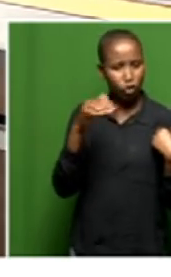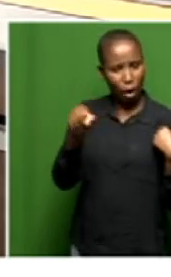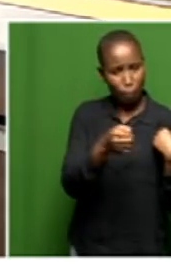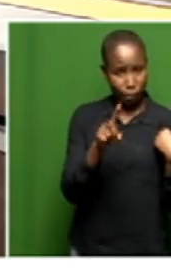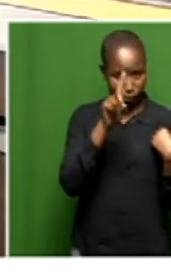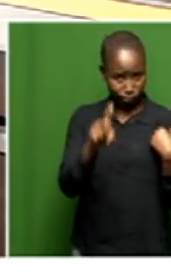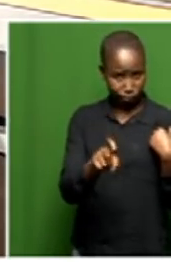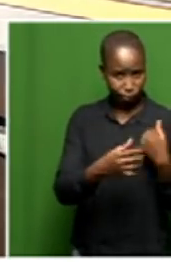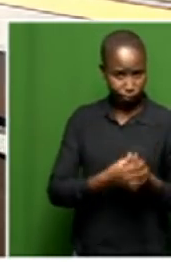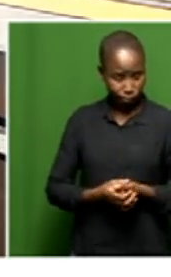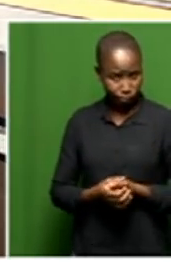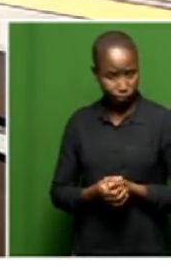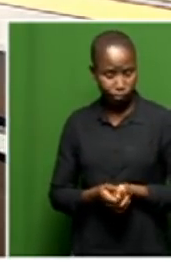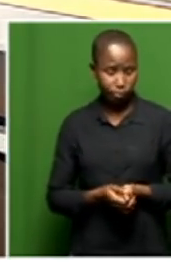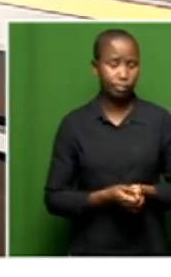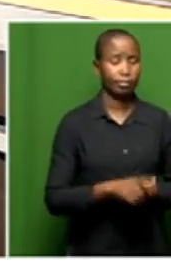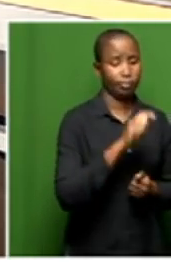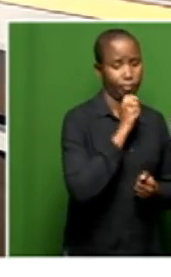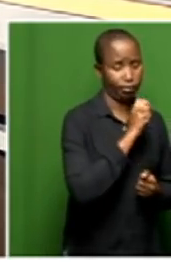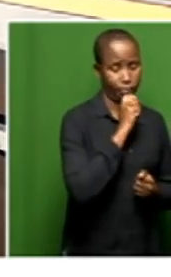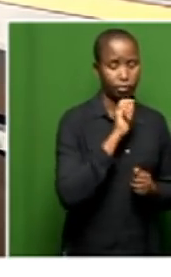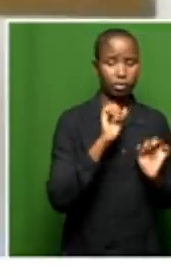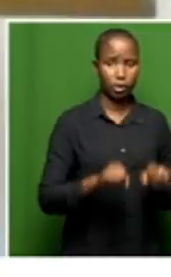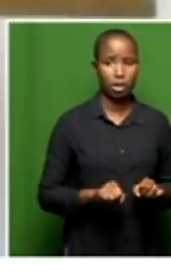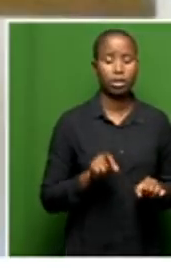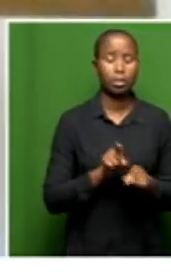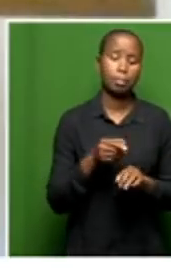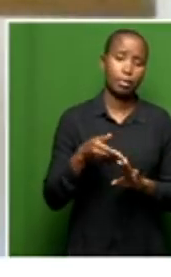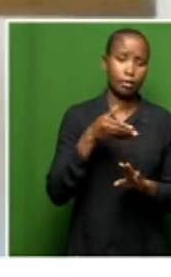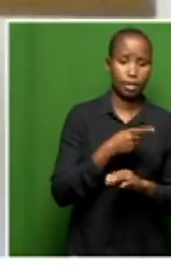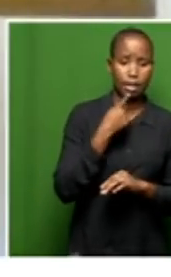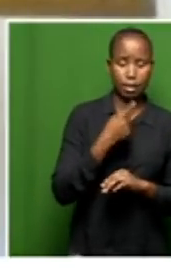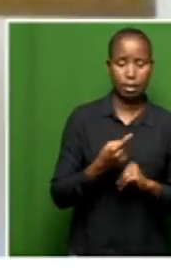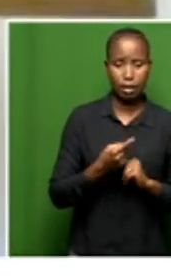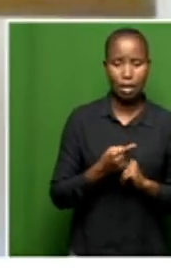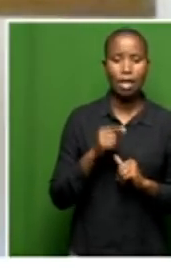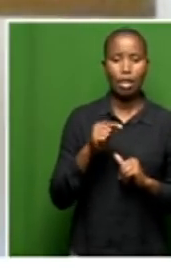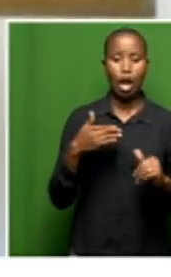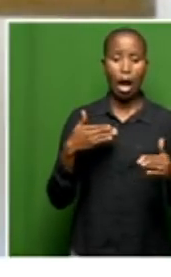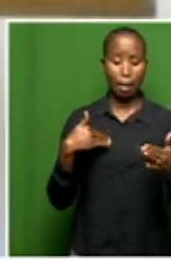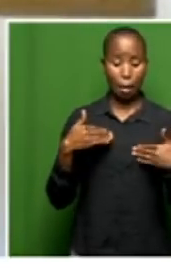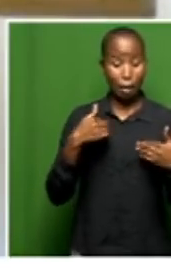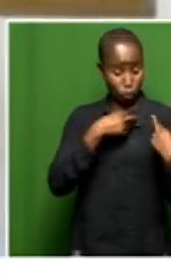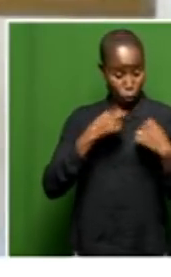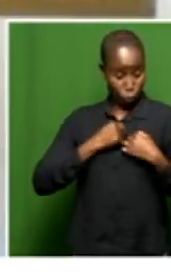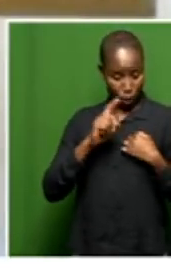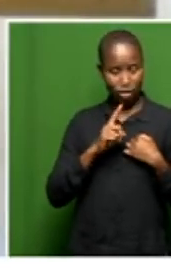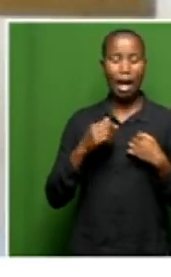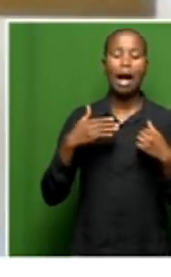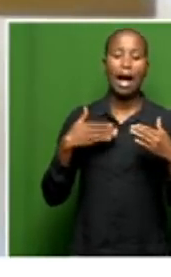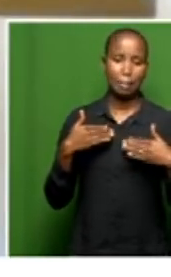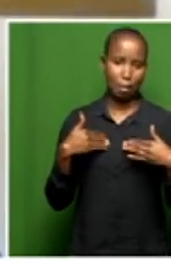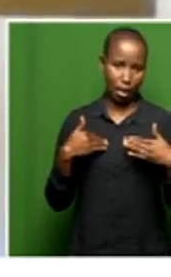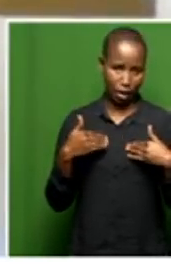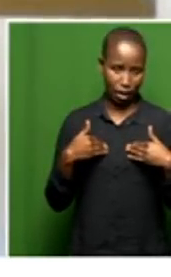Good morning. As I said previously, it was basically to get the administrative part of the